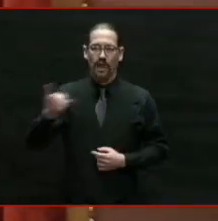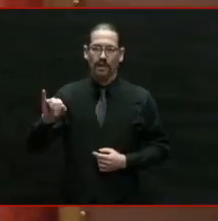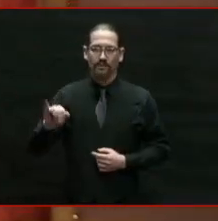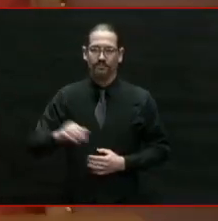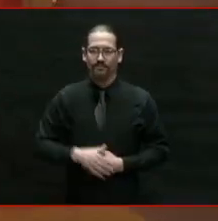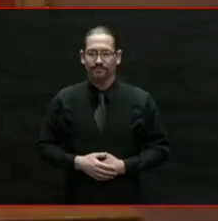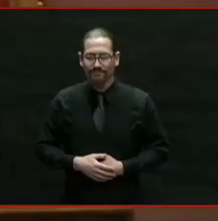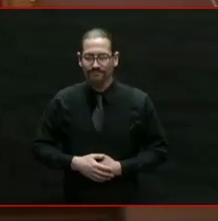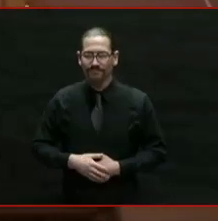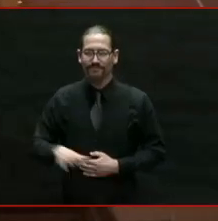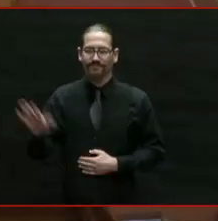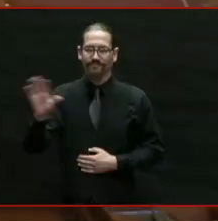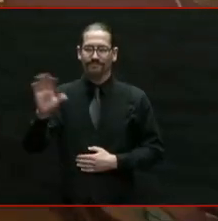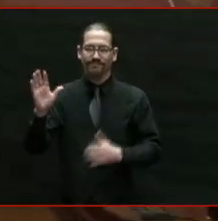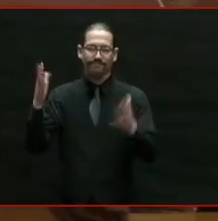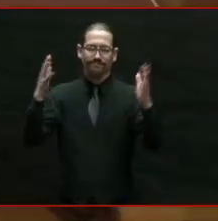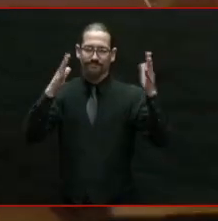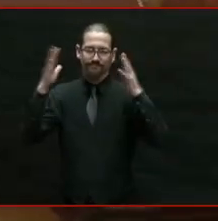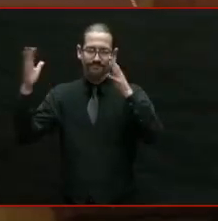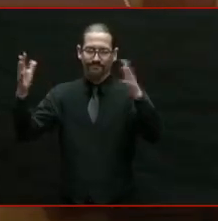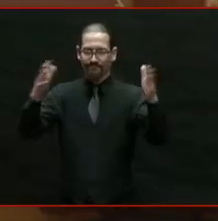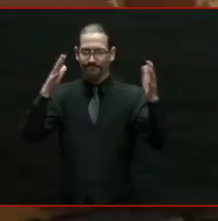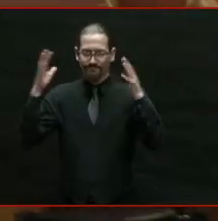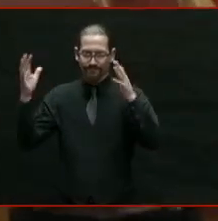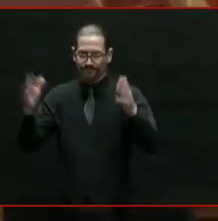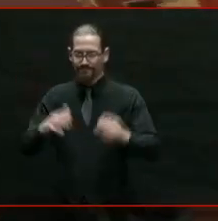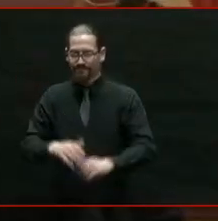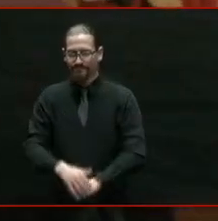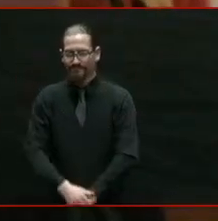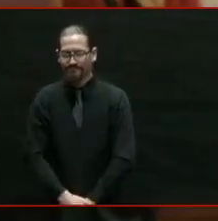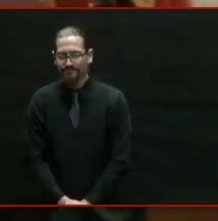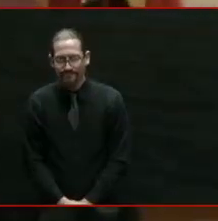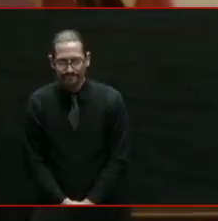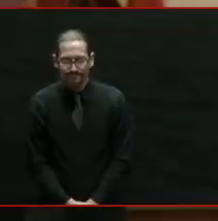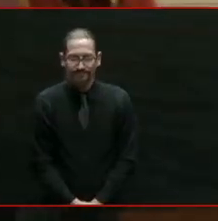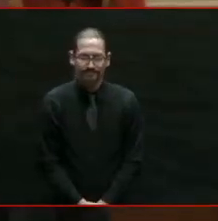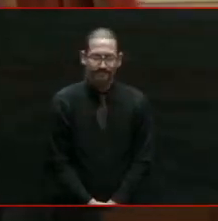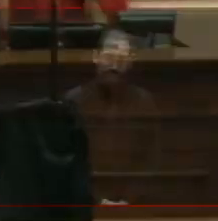you. God bless God bless us. Amen. warm.